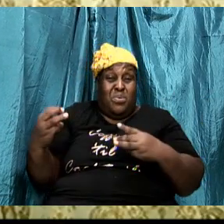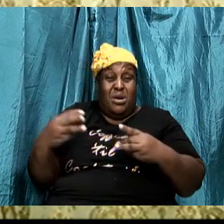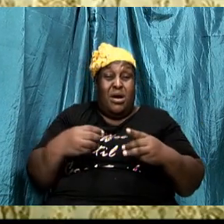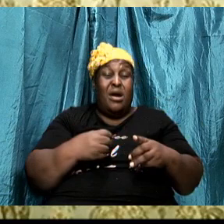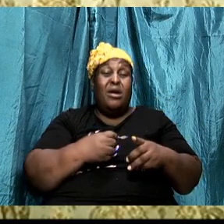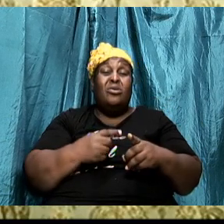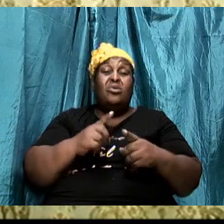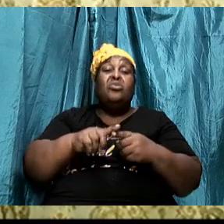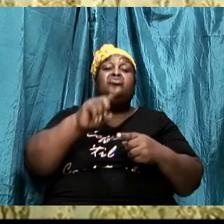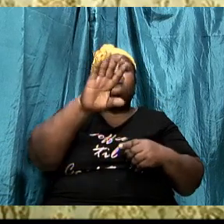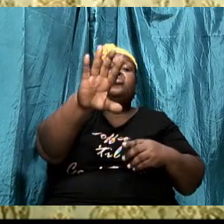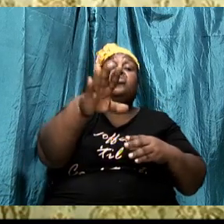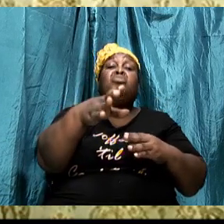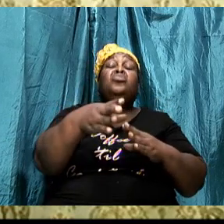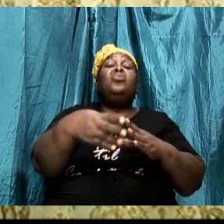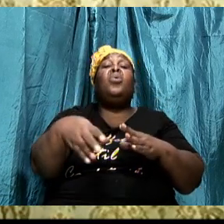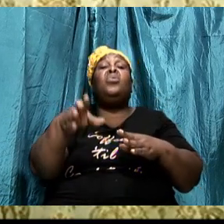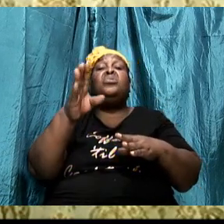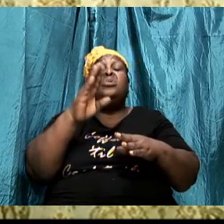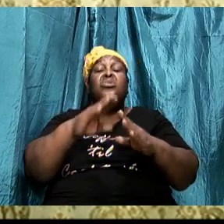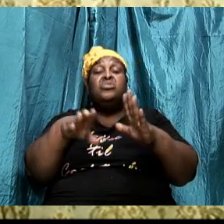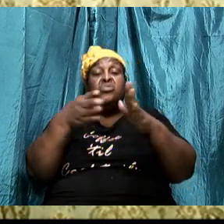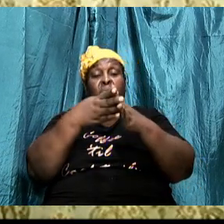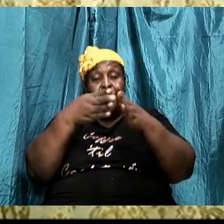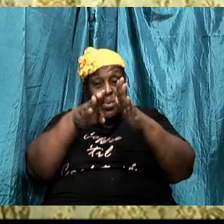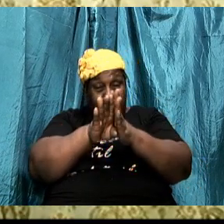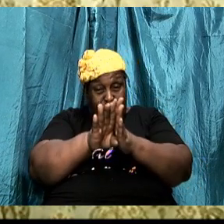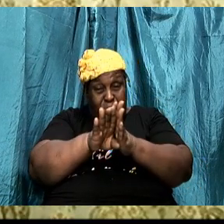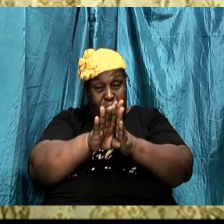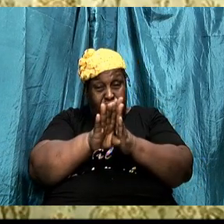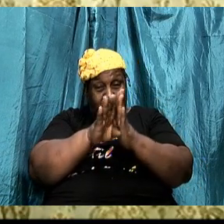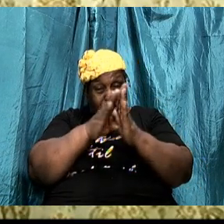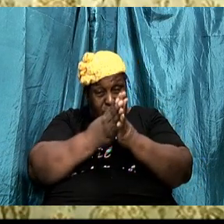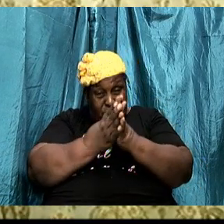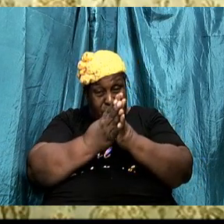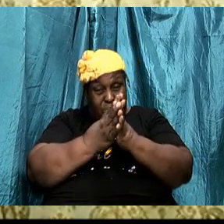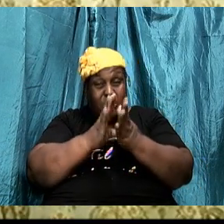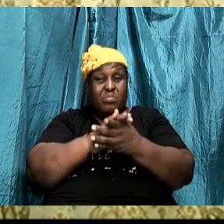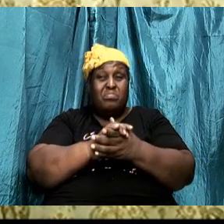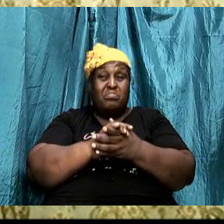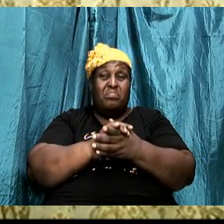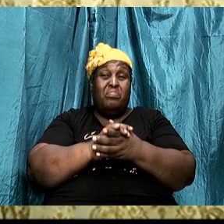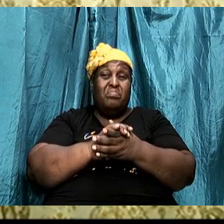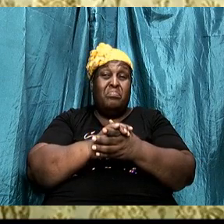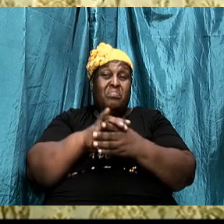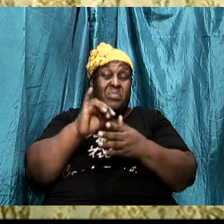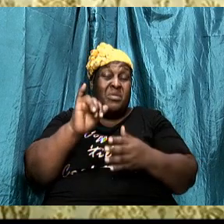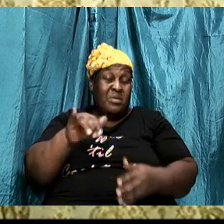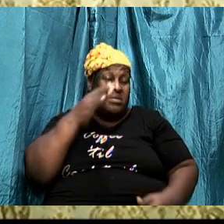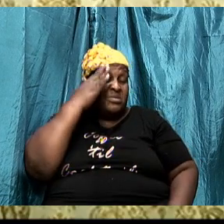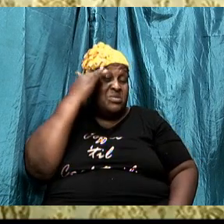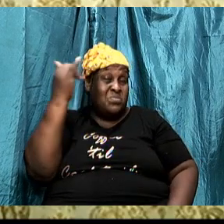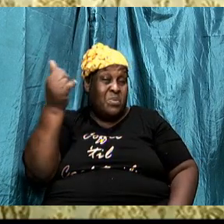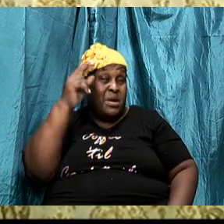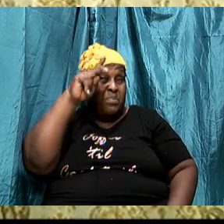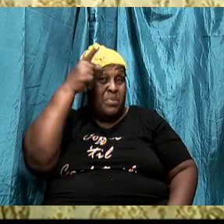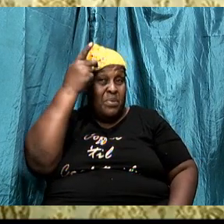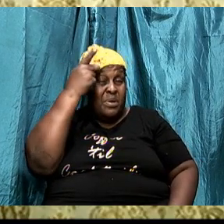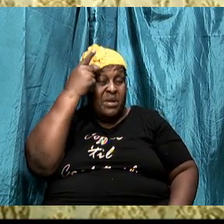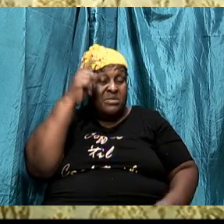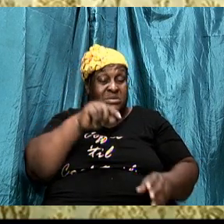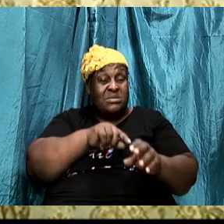by relying on the strength of the Lord. That is why the apostle, when he started out and he began to